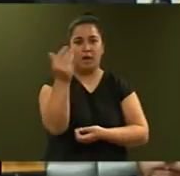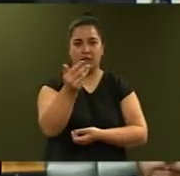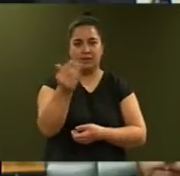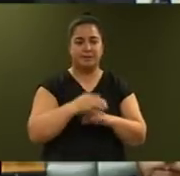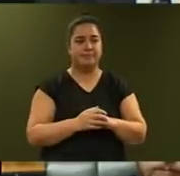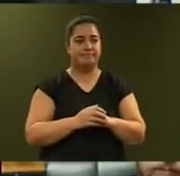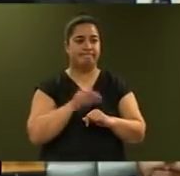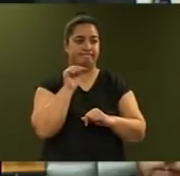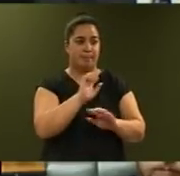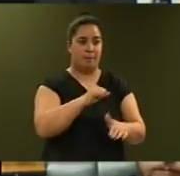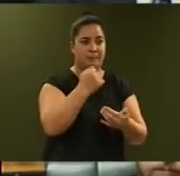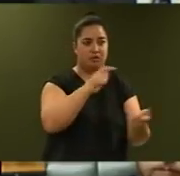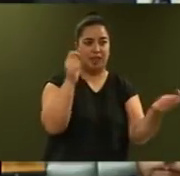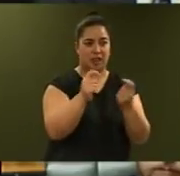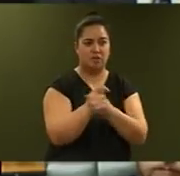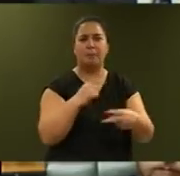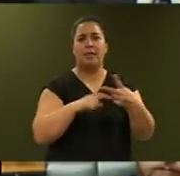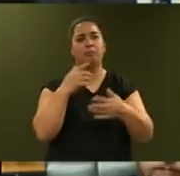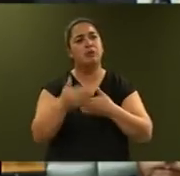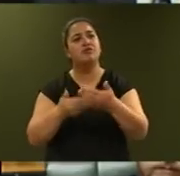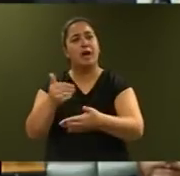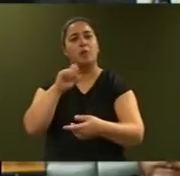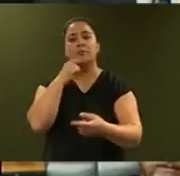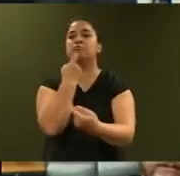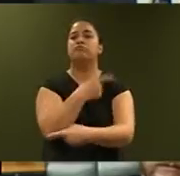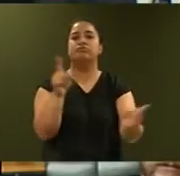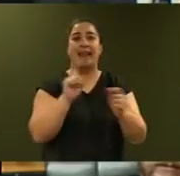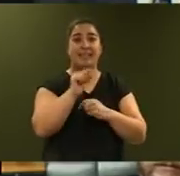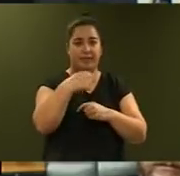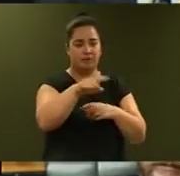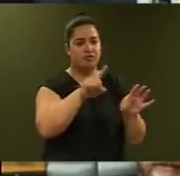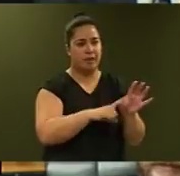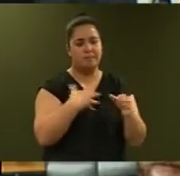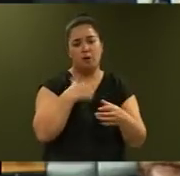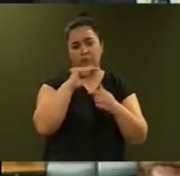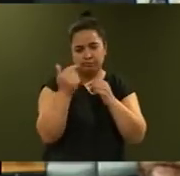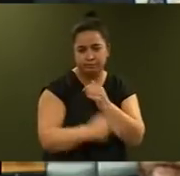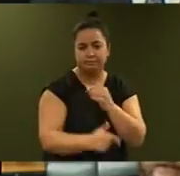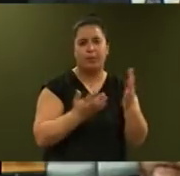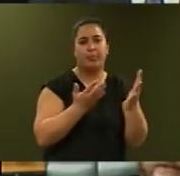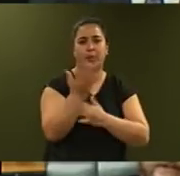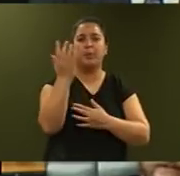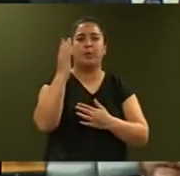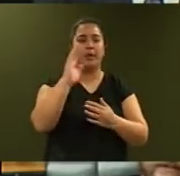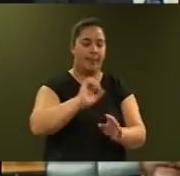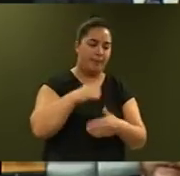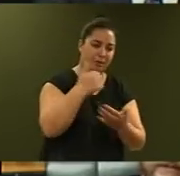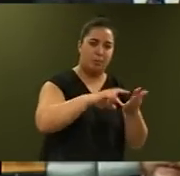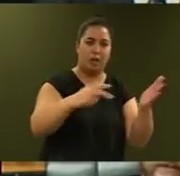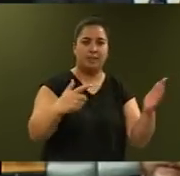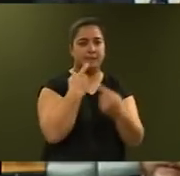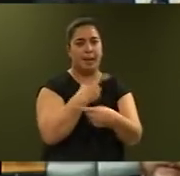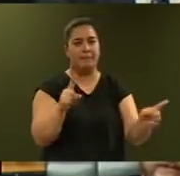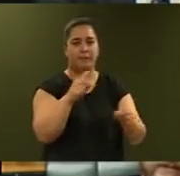the Budget and the process for developing it will be announced later in the year and detailed in the Government's Budget Policy Statement for 2019.